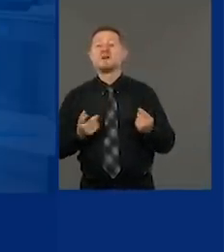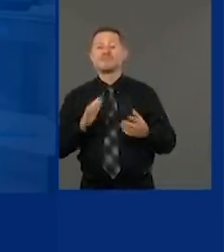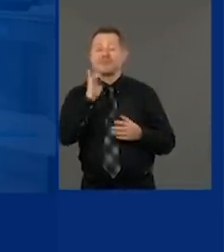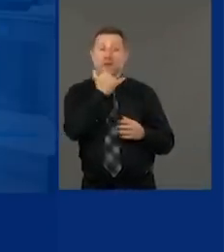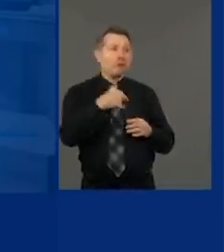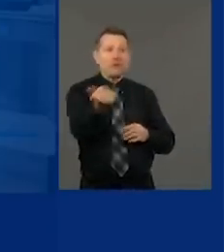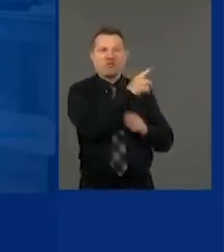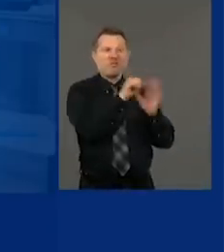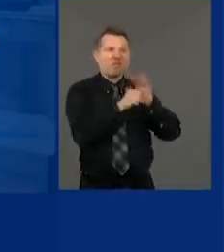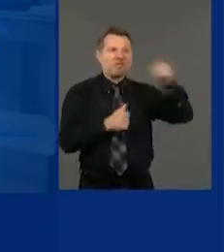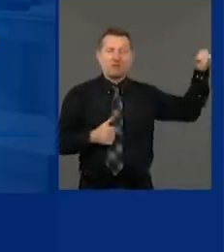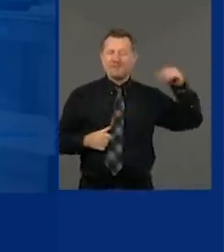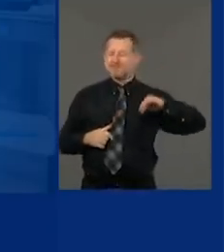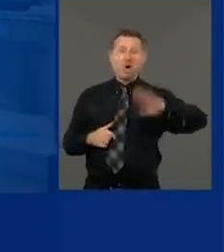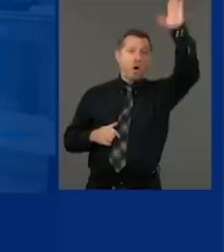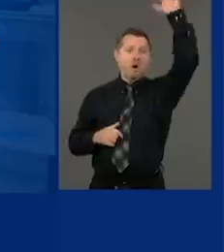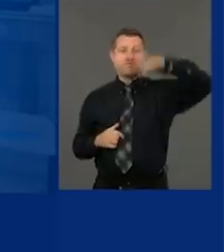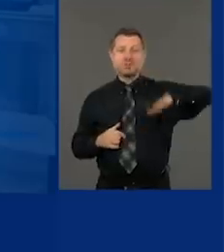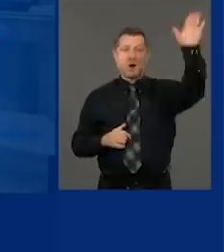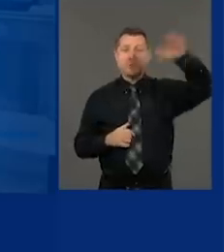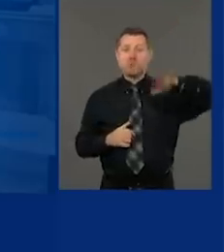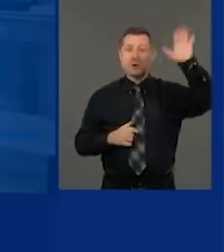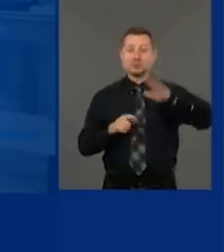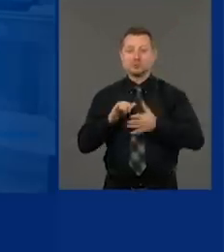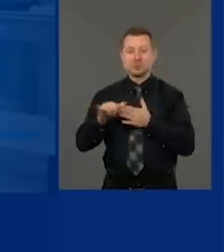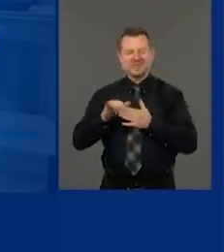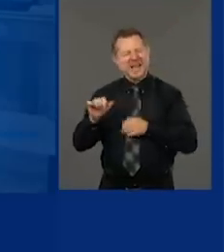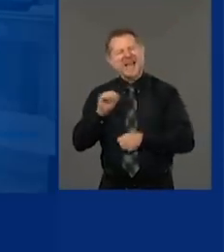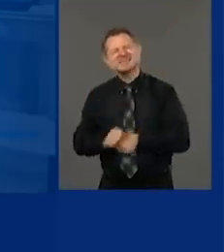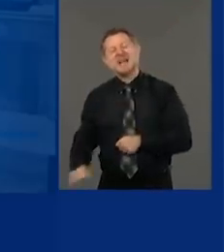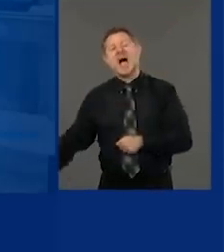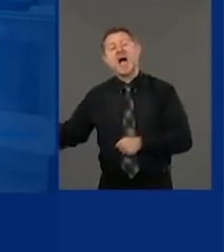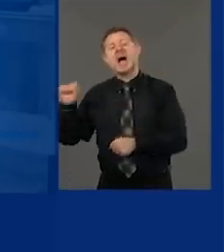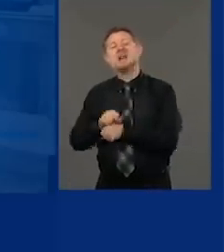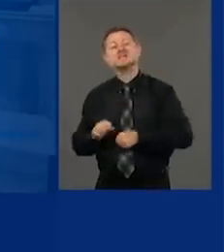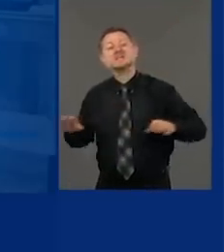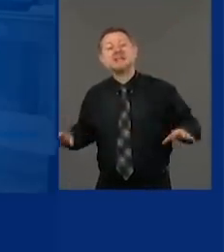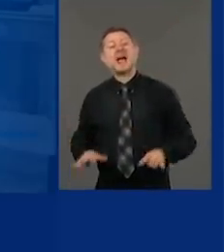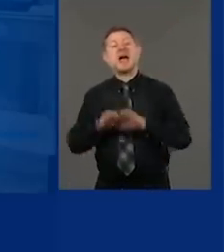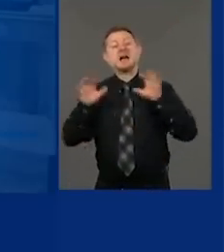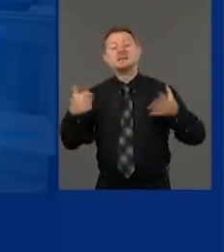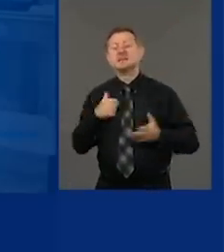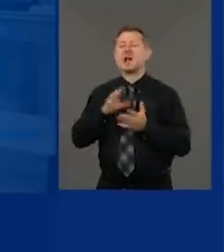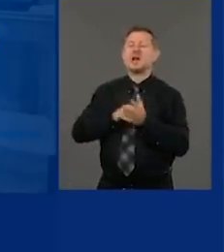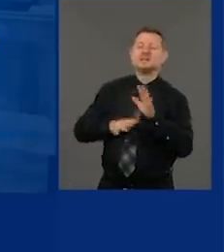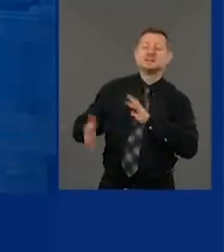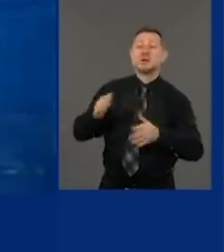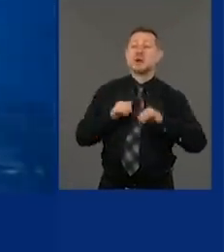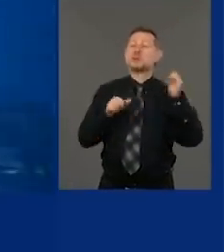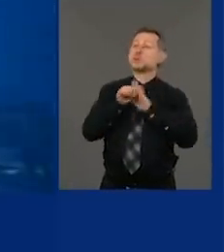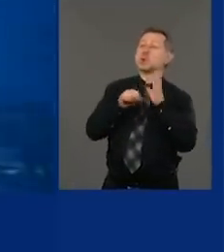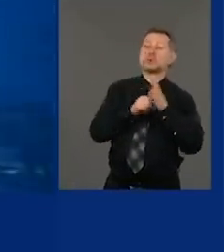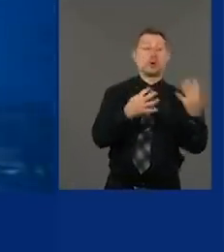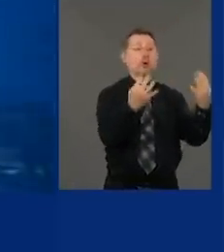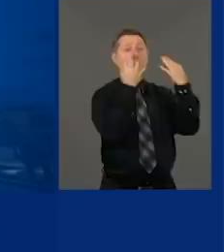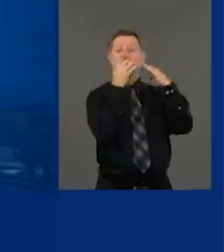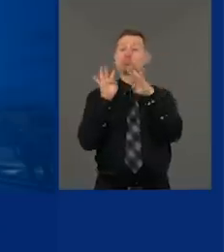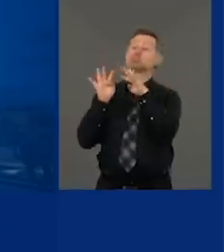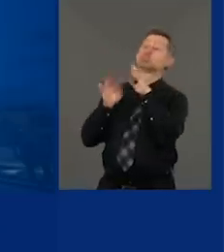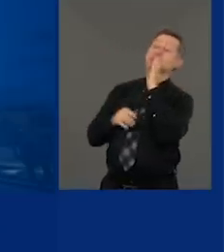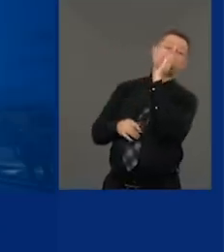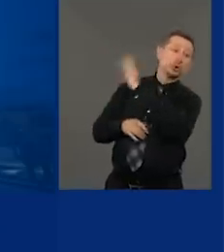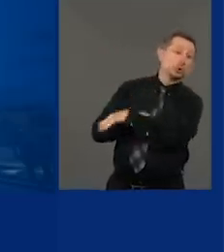And with all we did in New York and all we knew, they were just blind to the